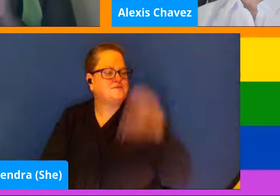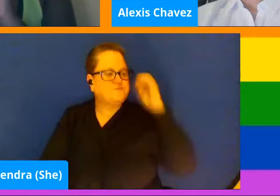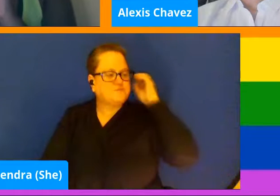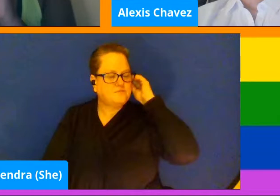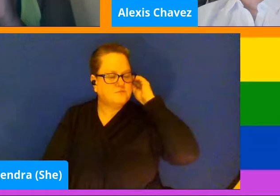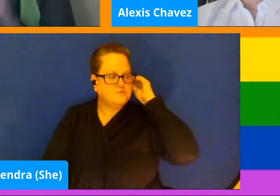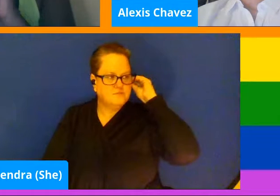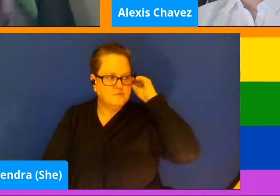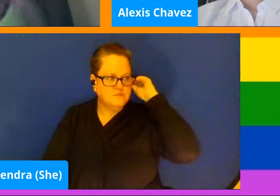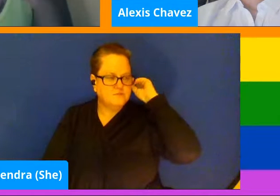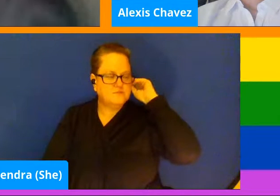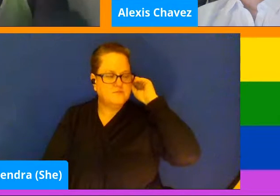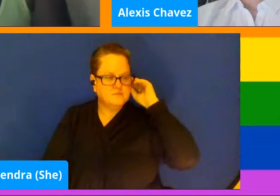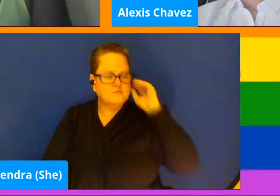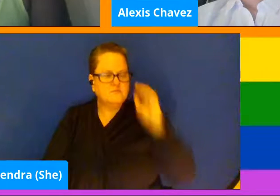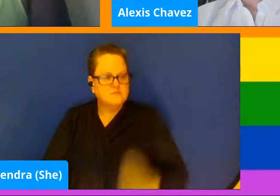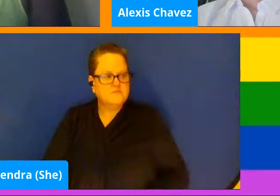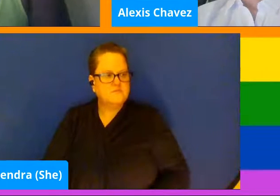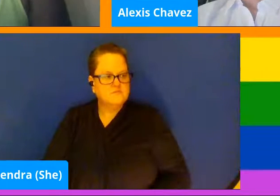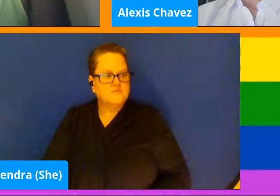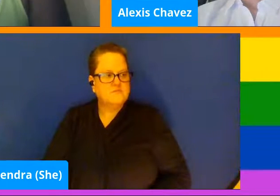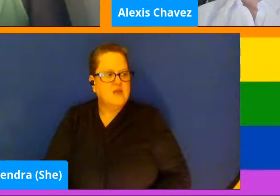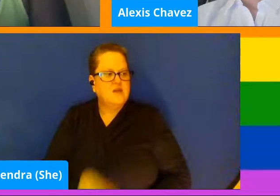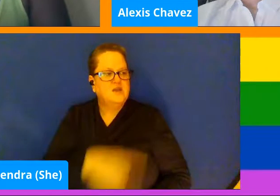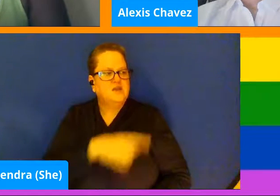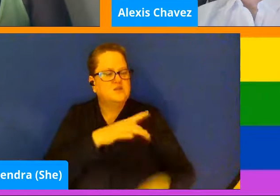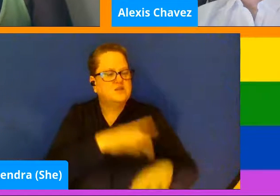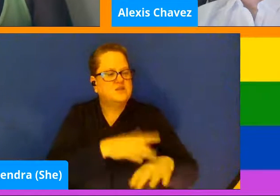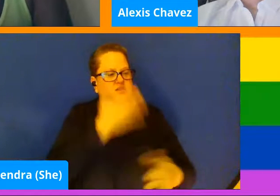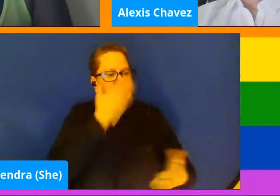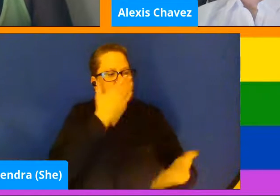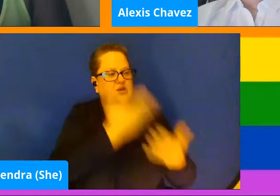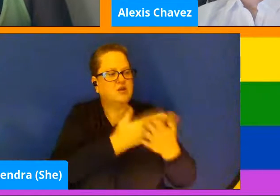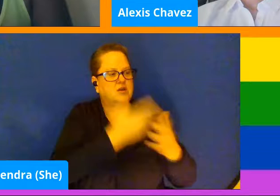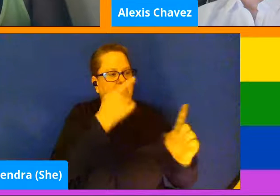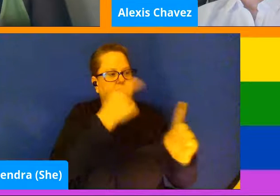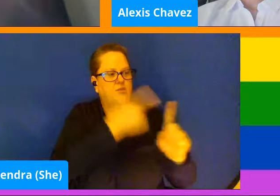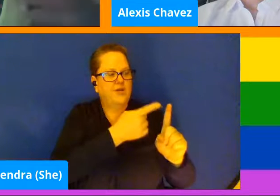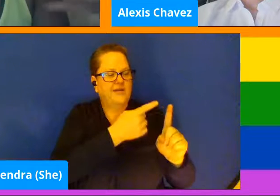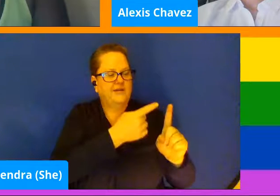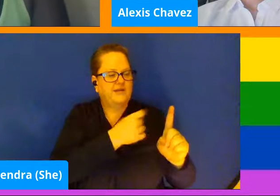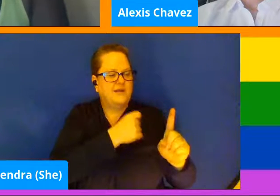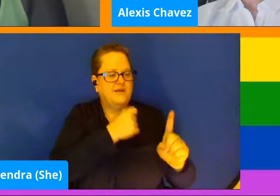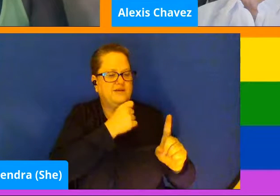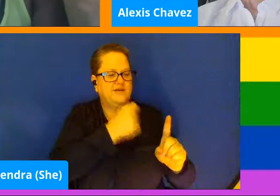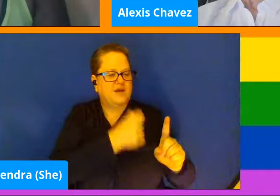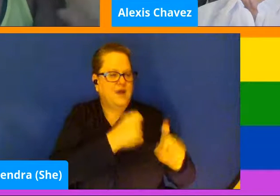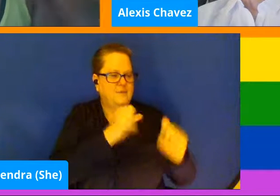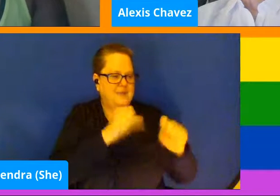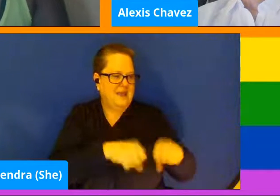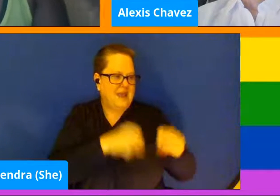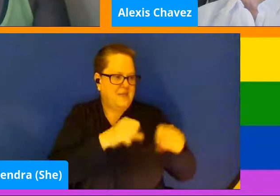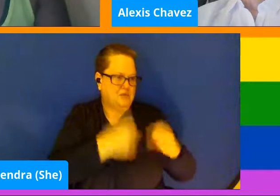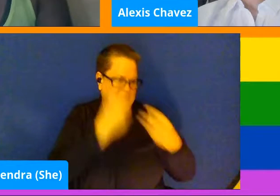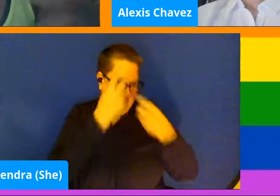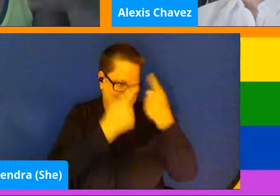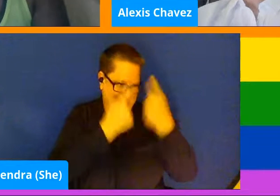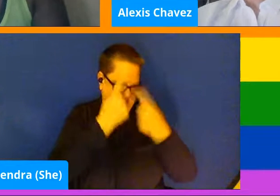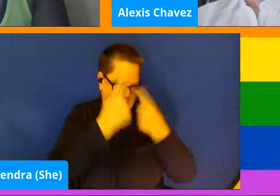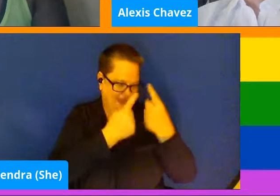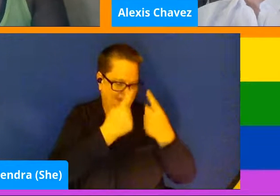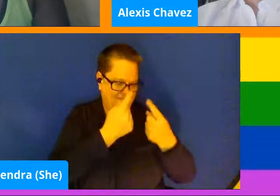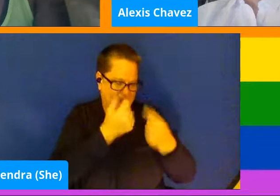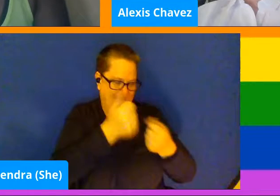knowing what to do or not being able to think of anything when you